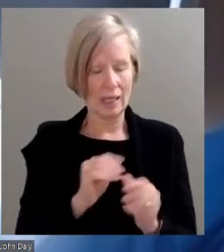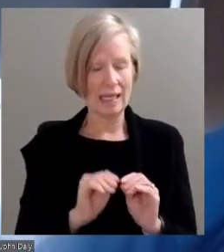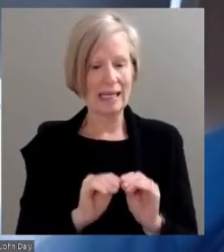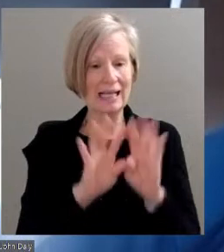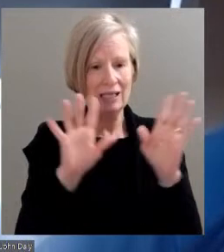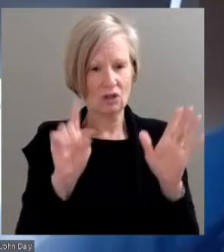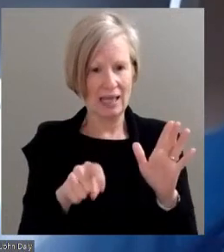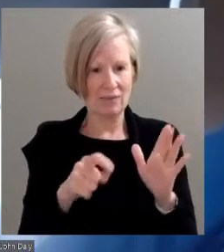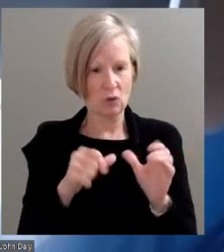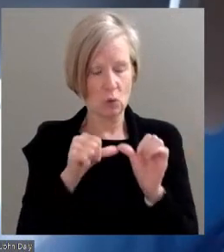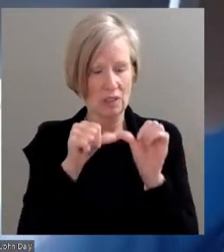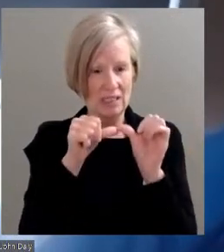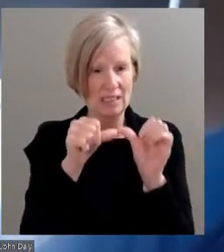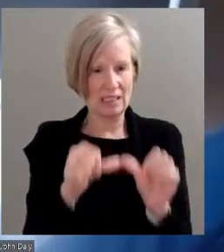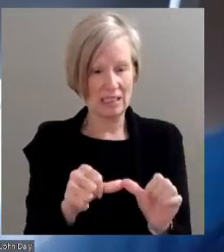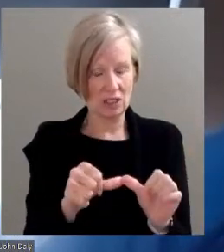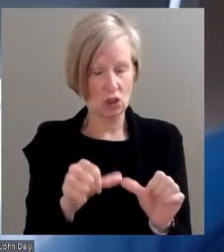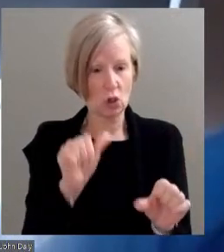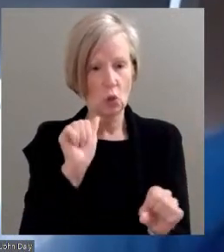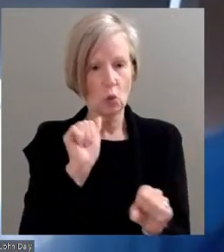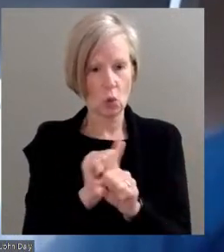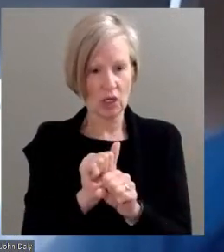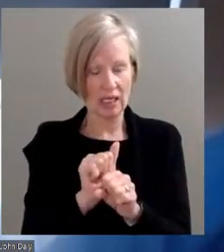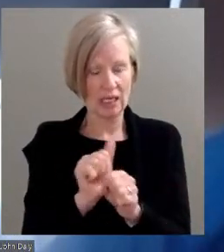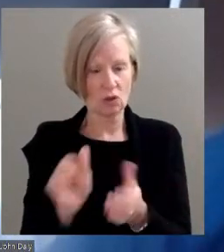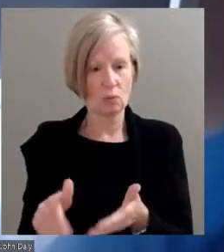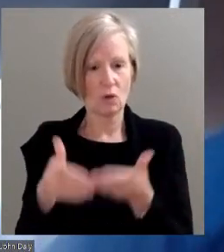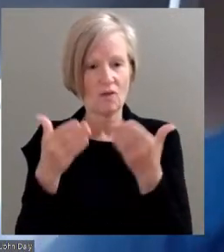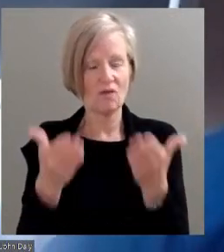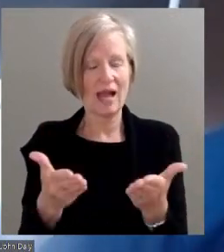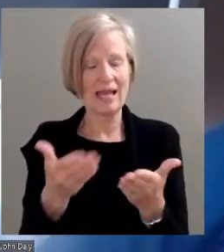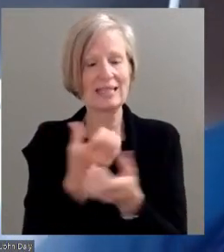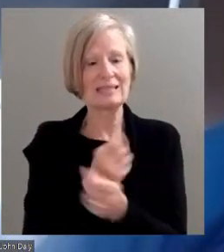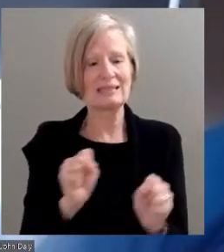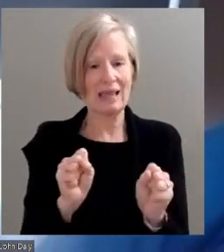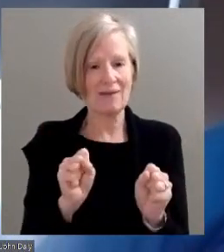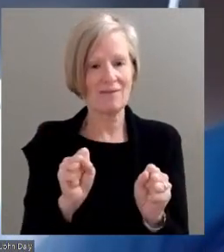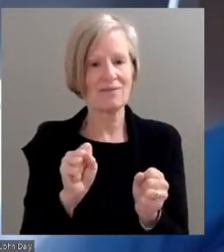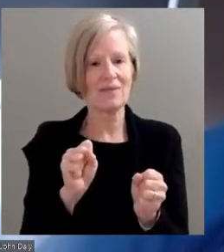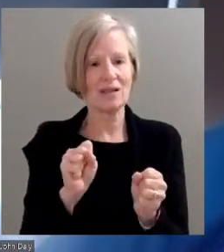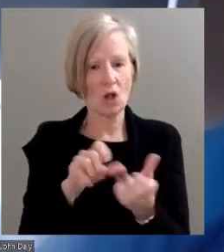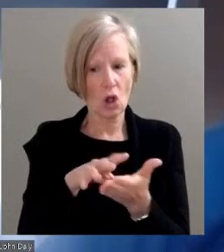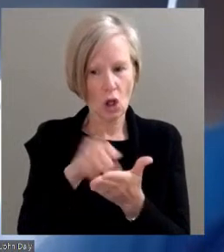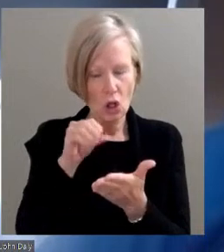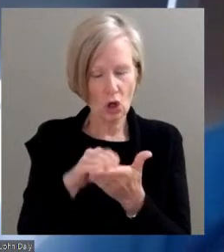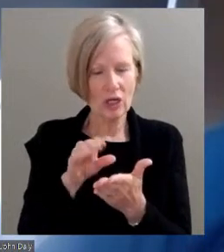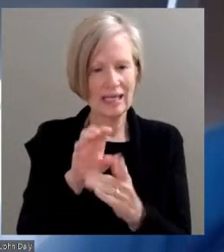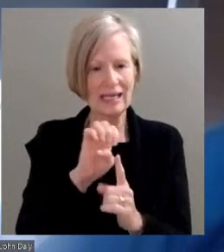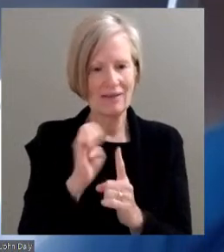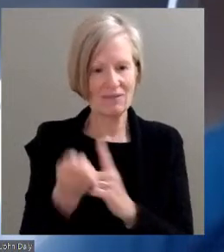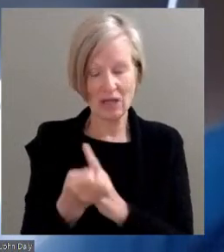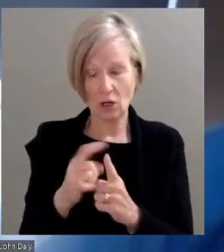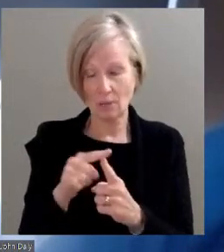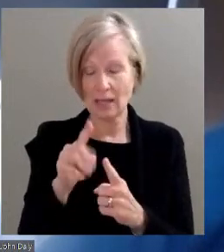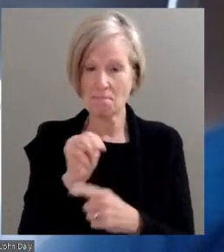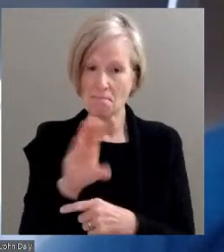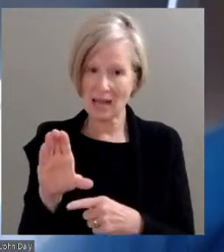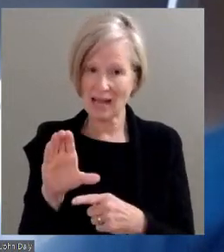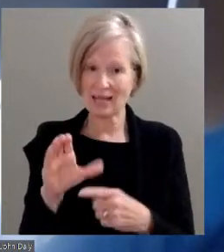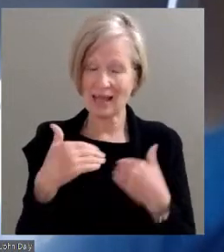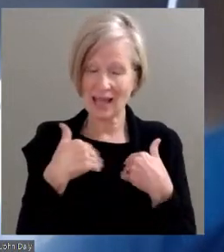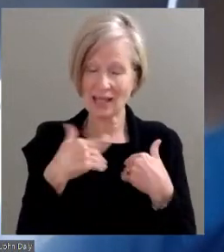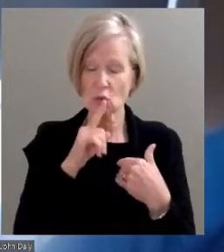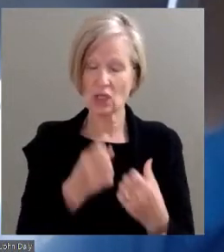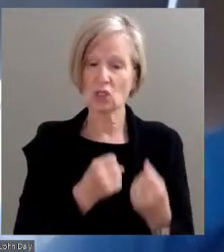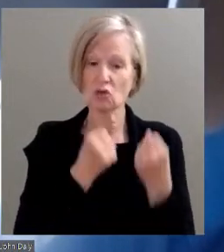working to provide the safe academic environment. Mott Community College has a very strong